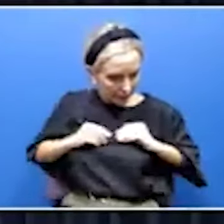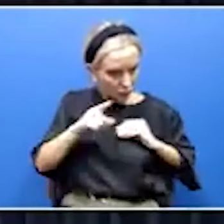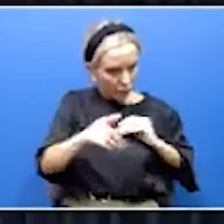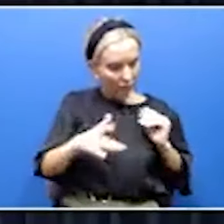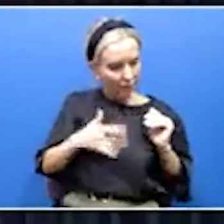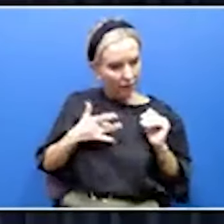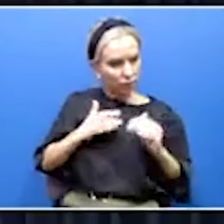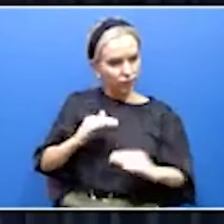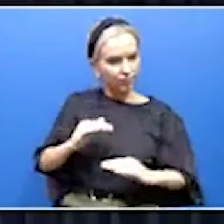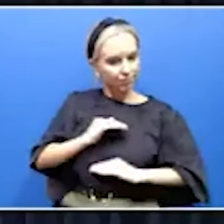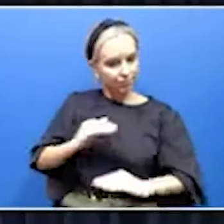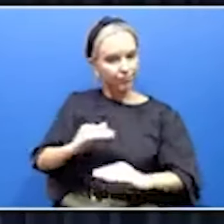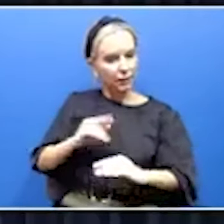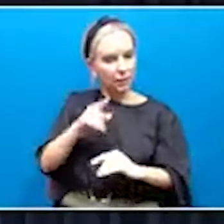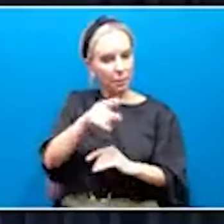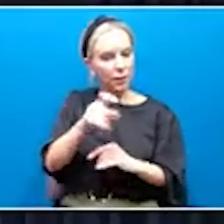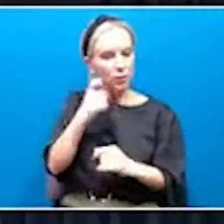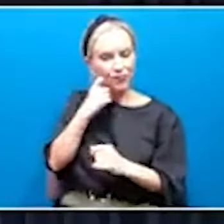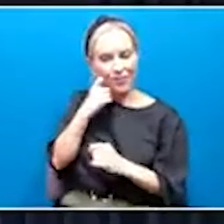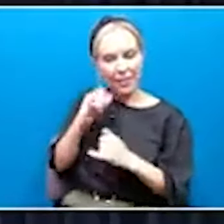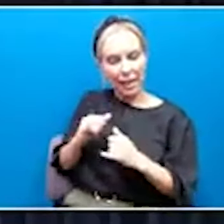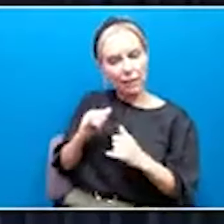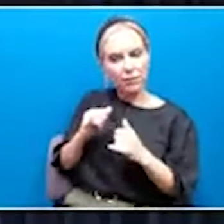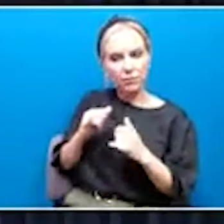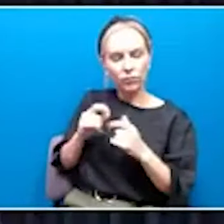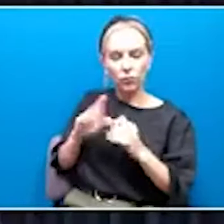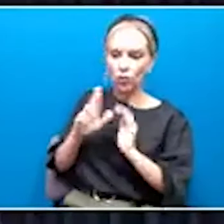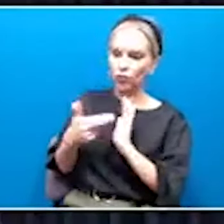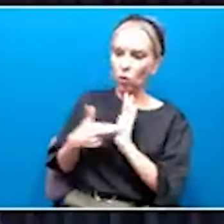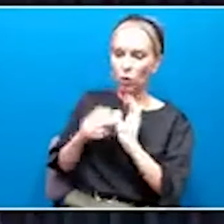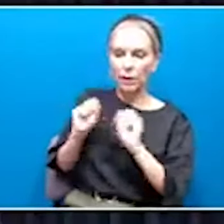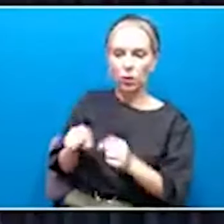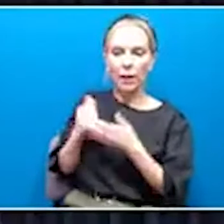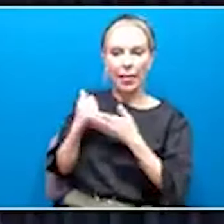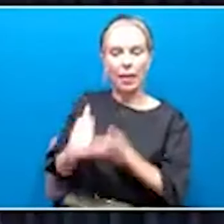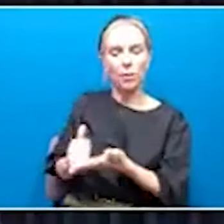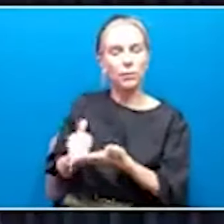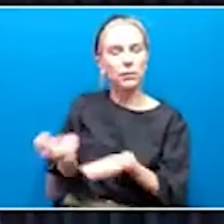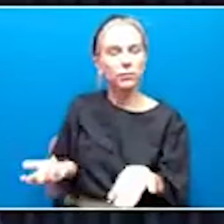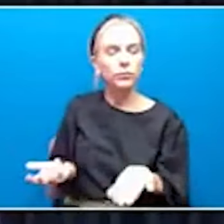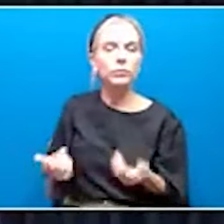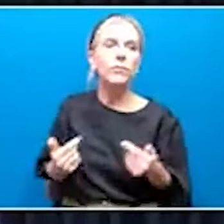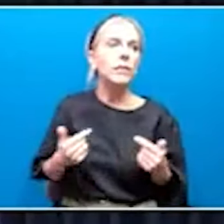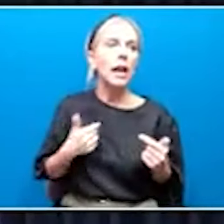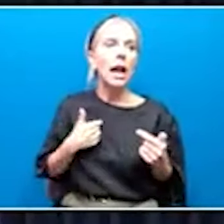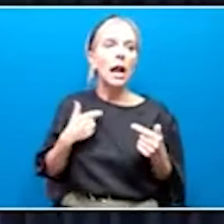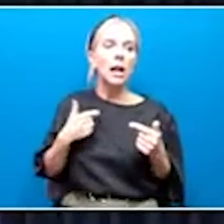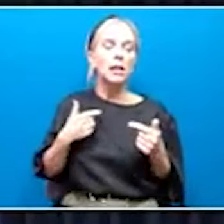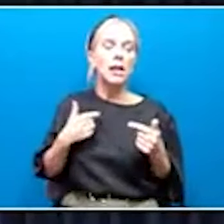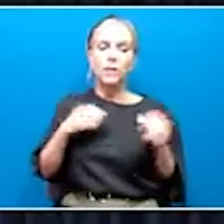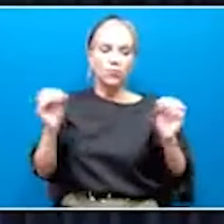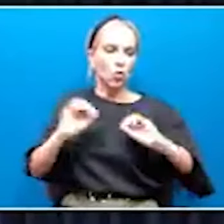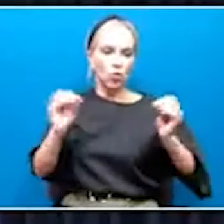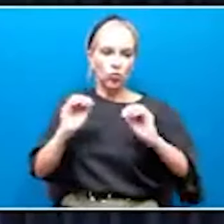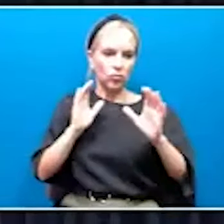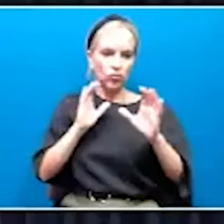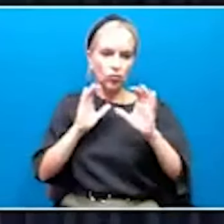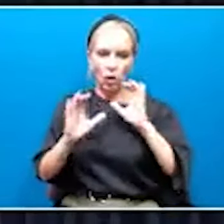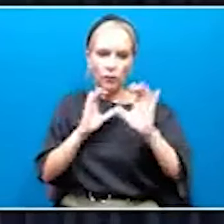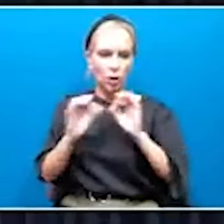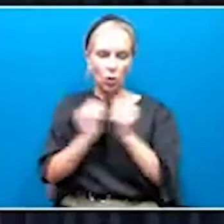threshold that you mentioned earlier of a role that would help? I haven't had any conversations with